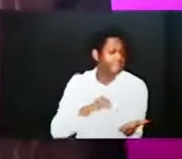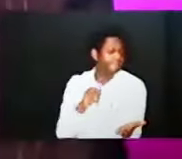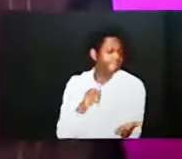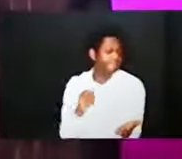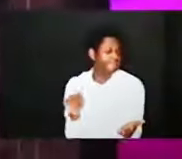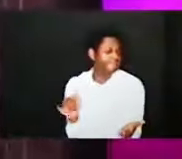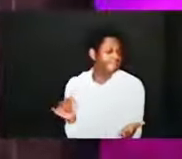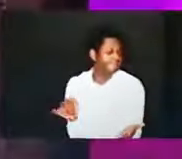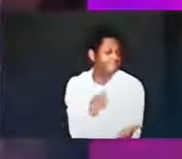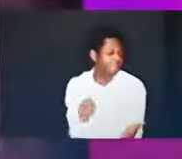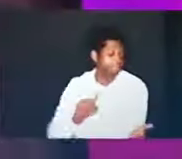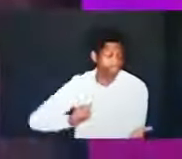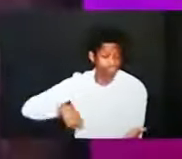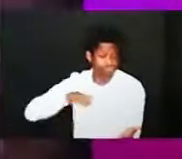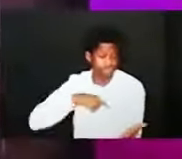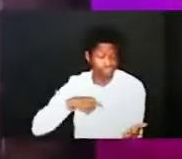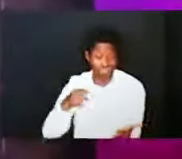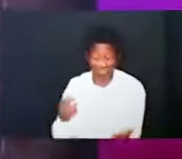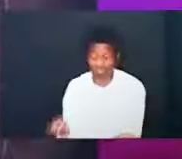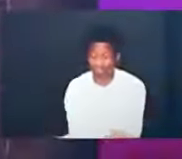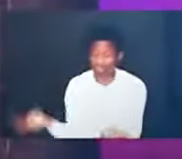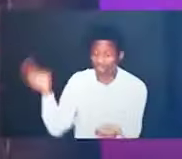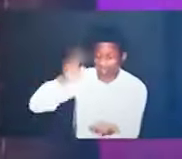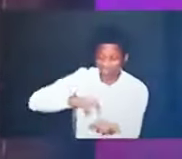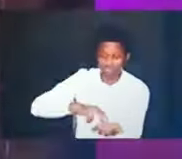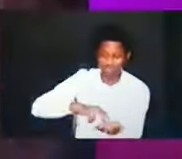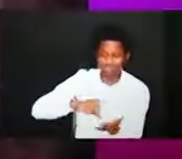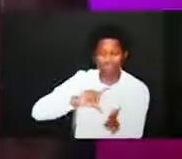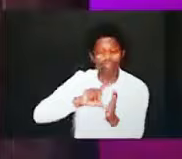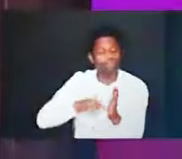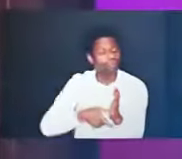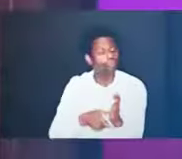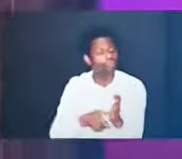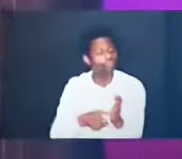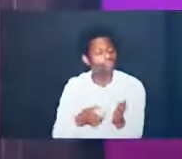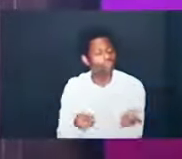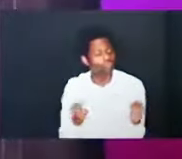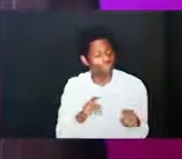when he was seated at the right hand of god